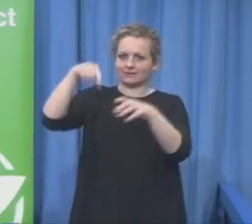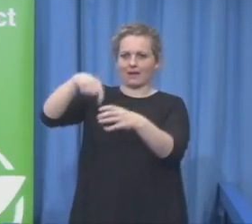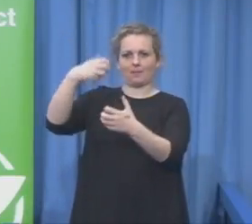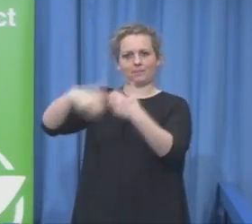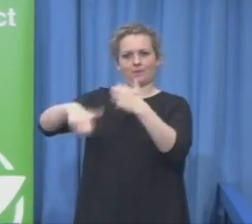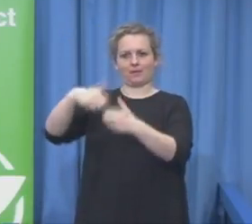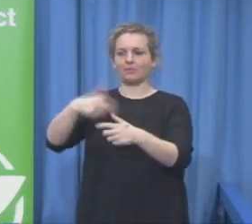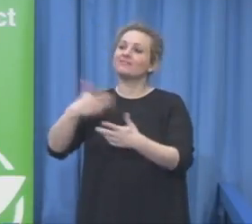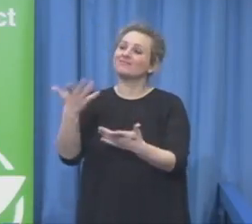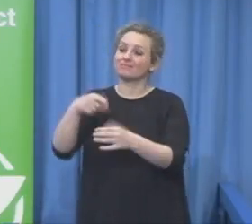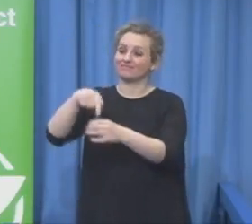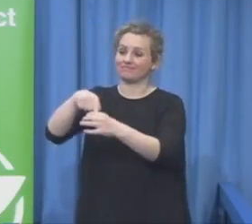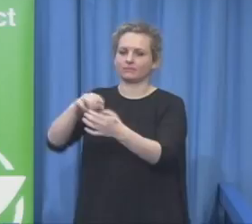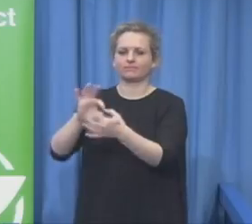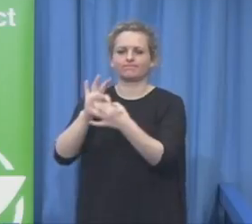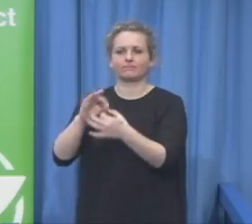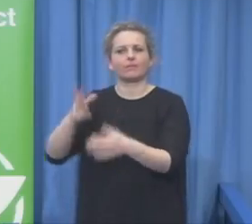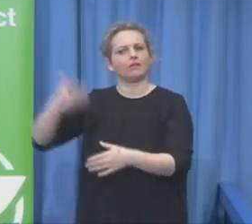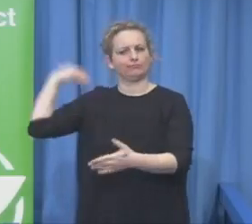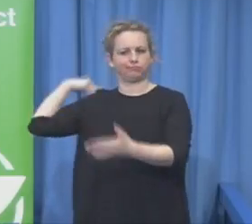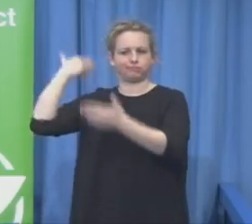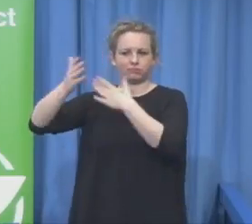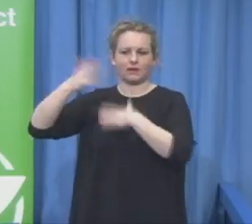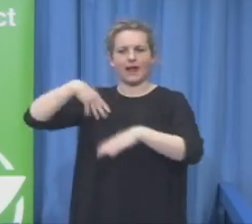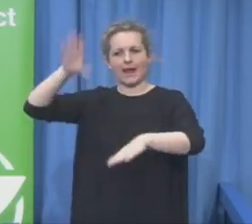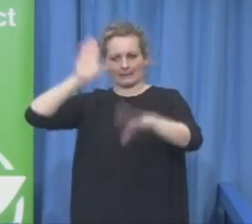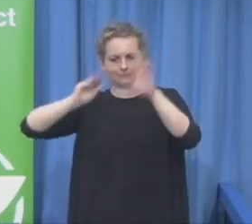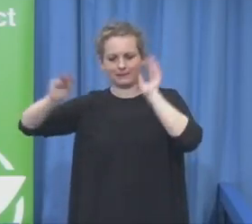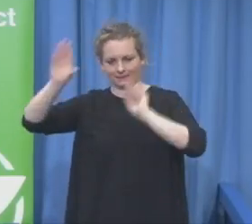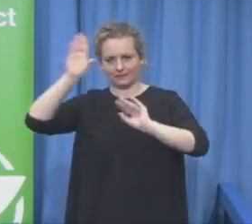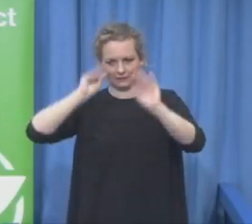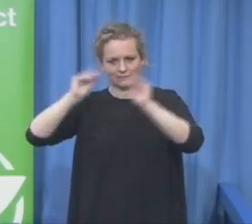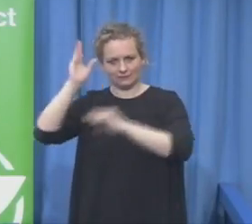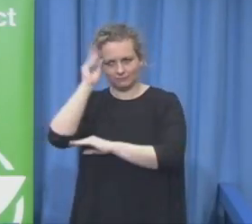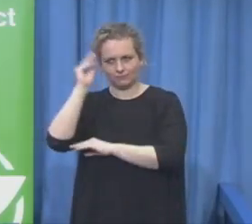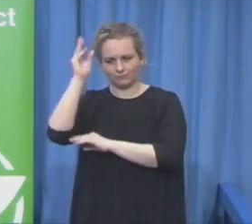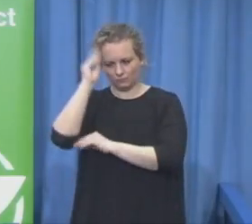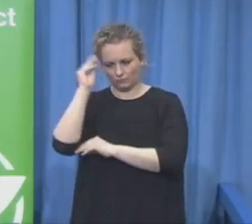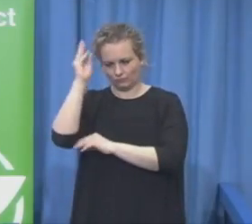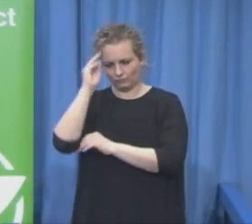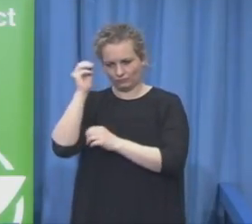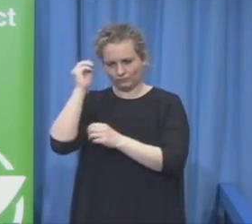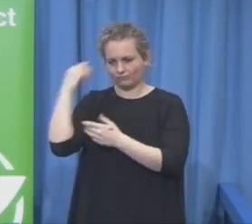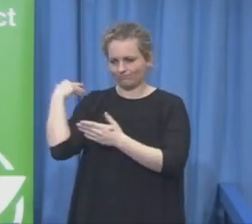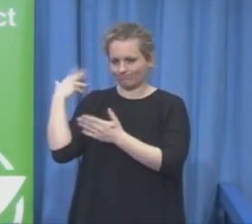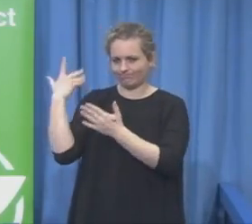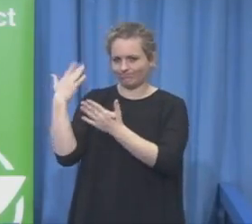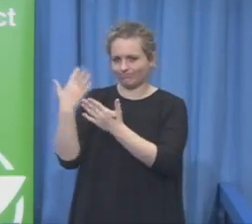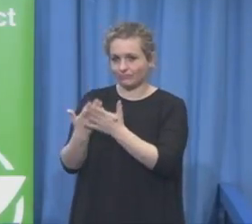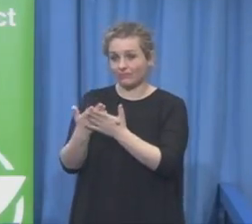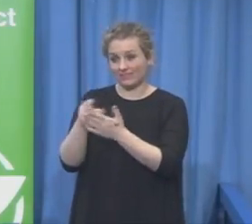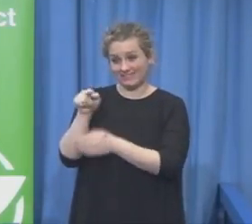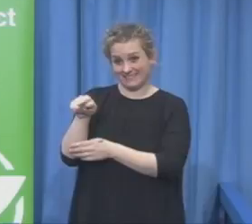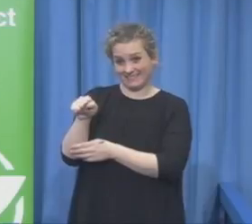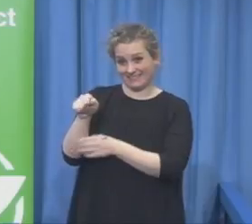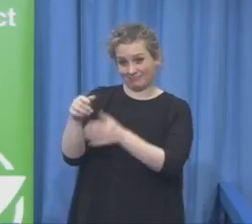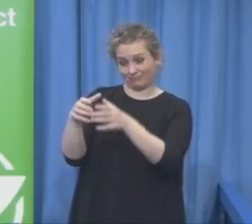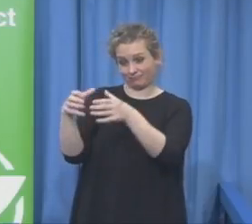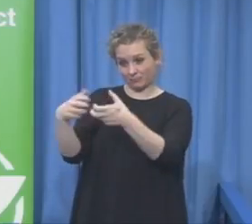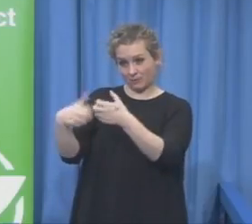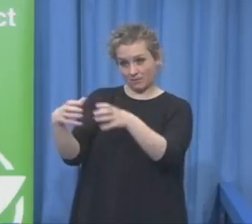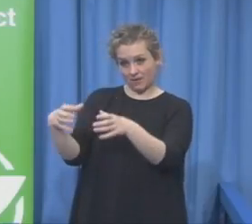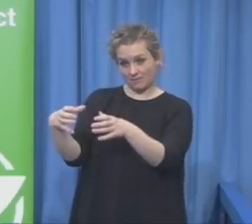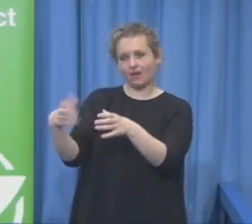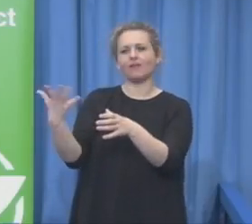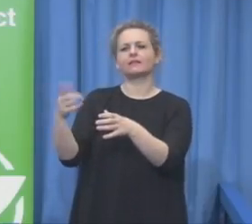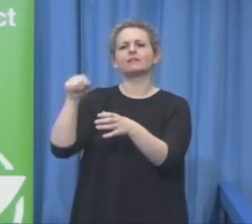of everyone, everybody has to work with the same speed. So we have this idea